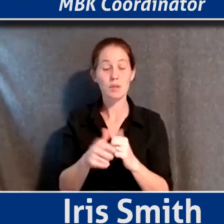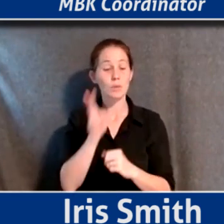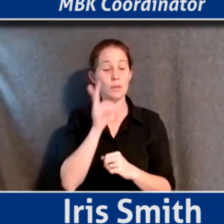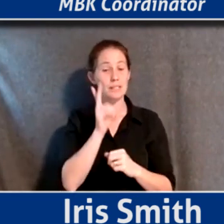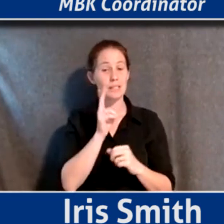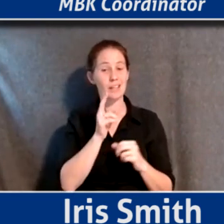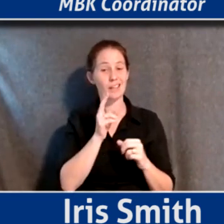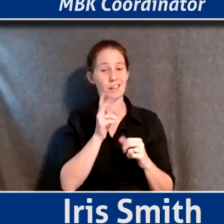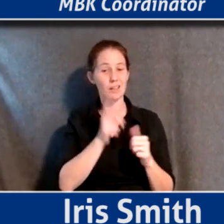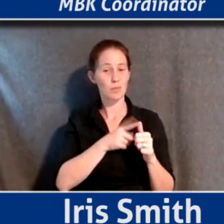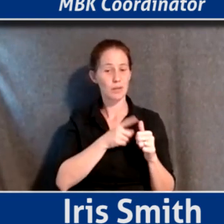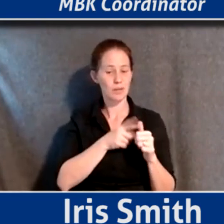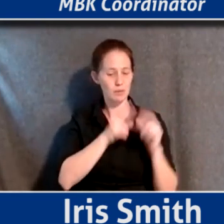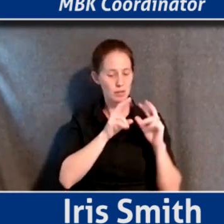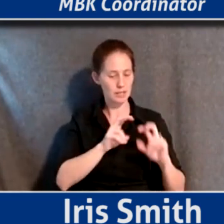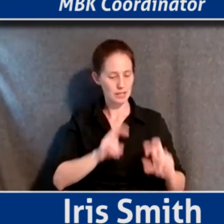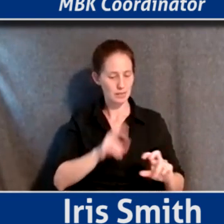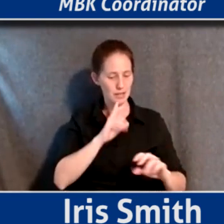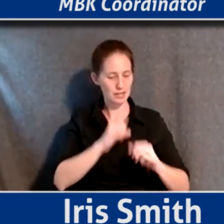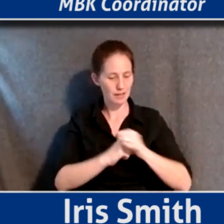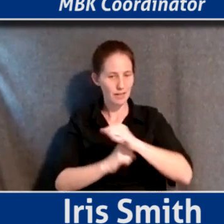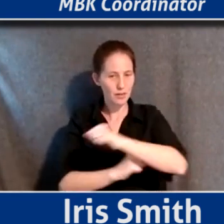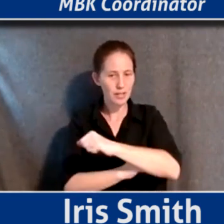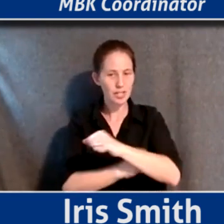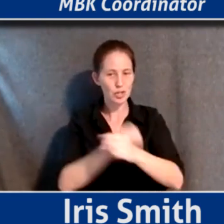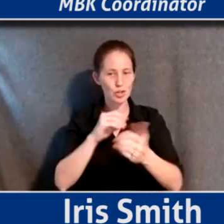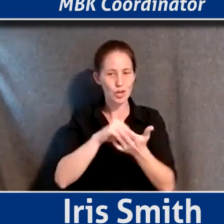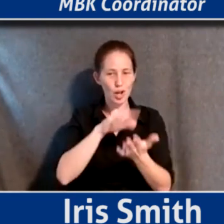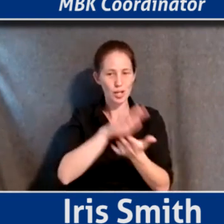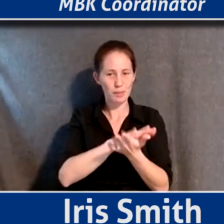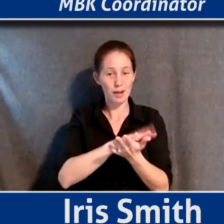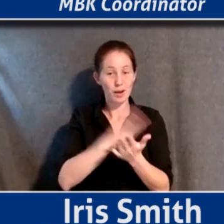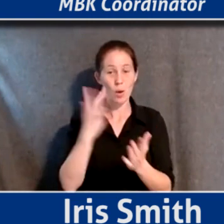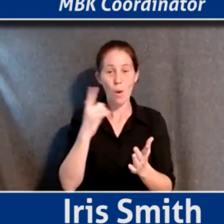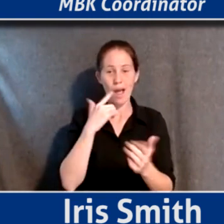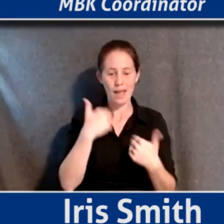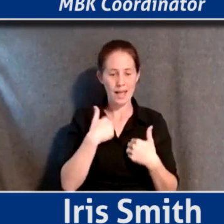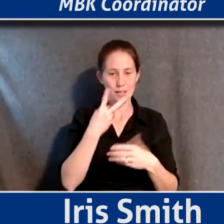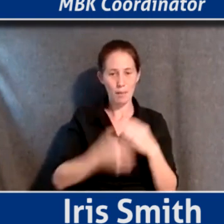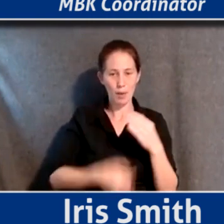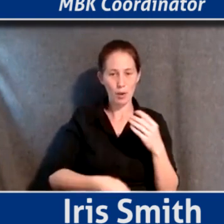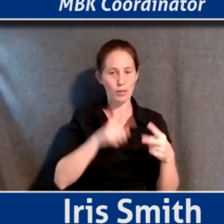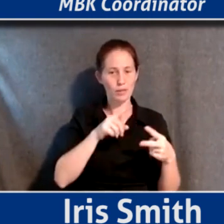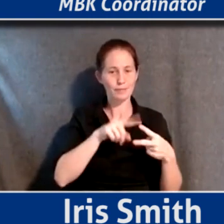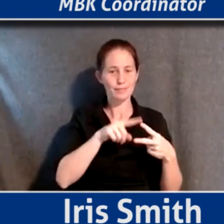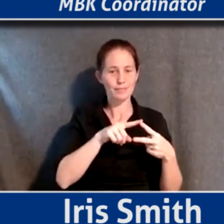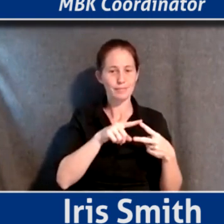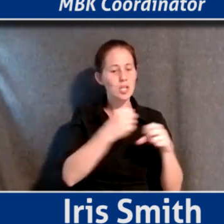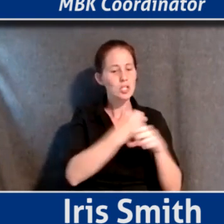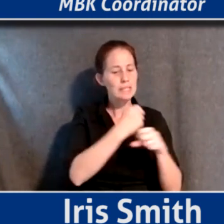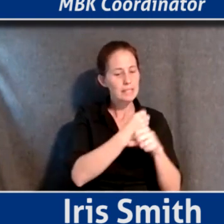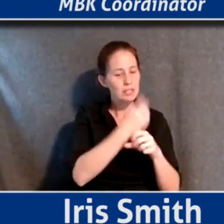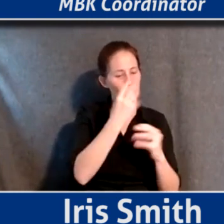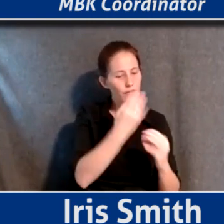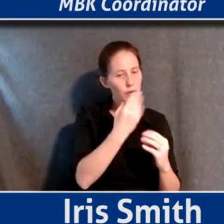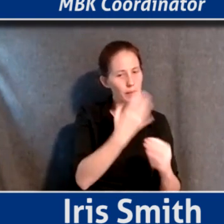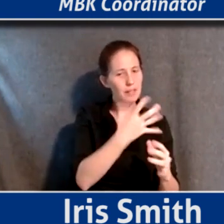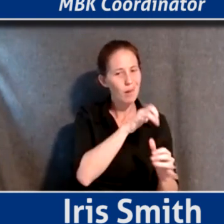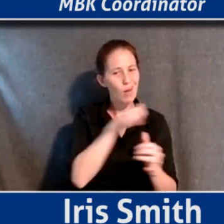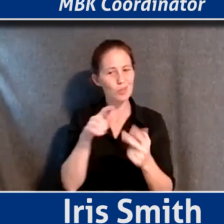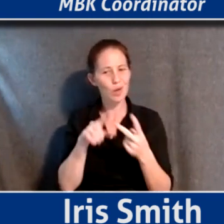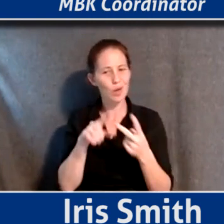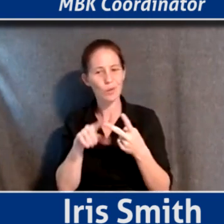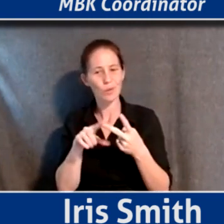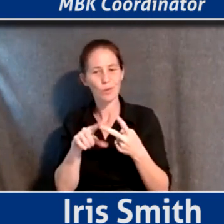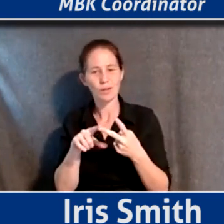preliminary resilience assessment, it's a foundational document because it consists of both kind of the statistical data as well as kind